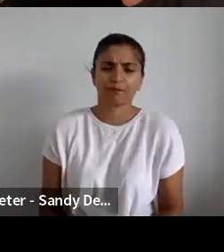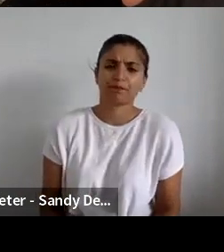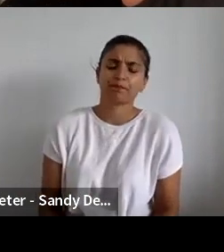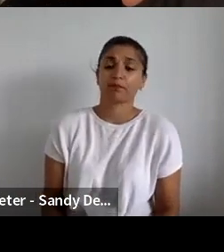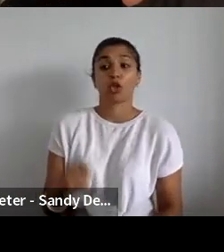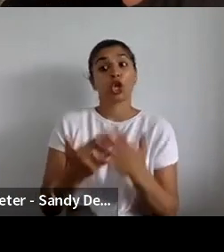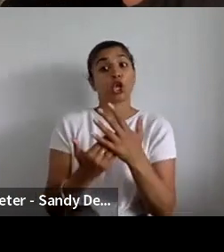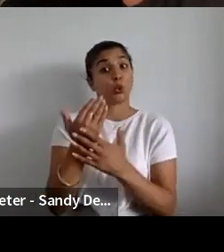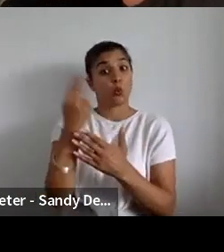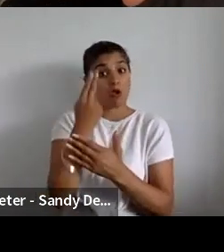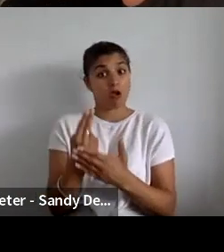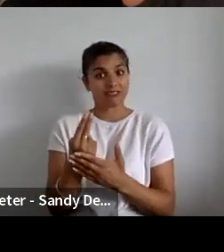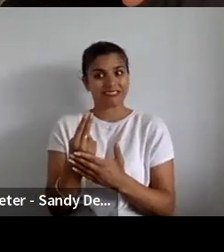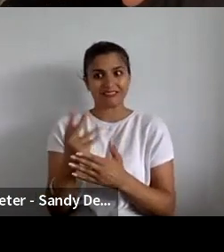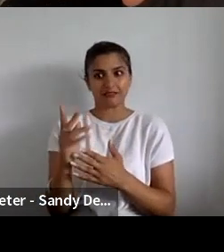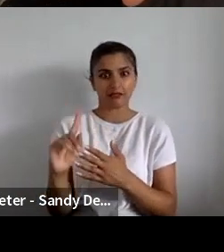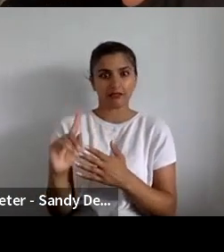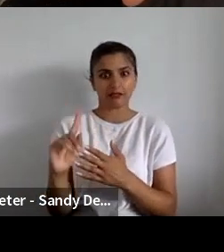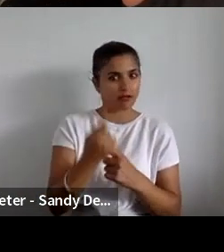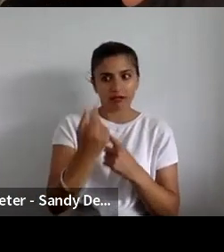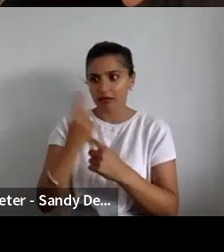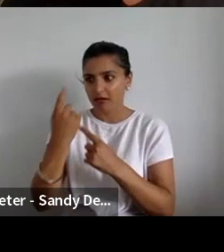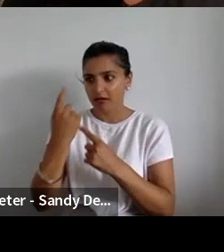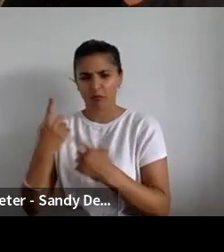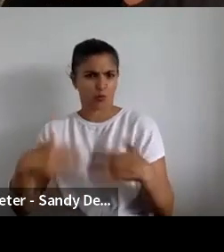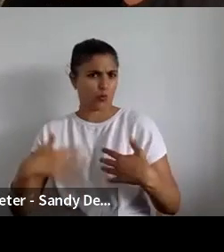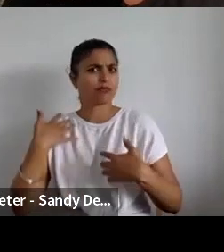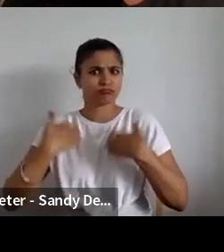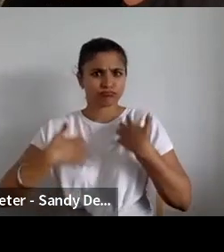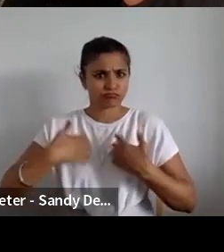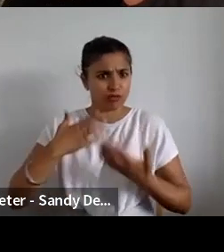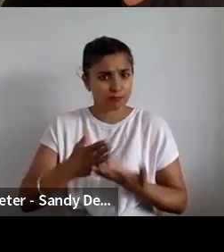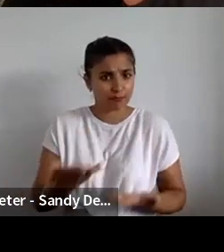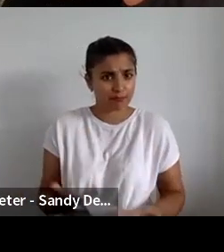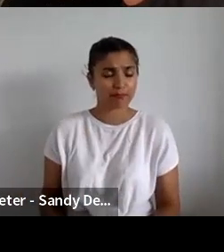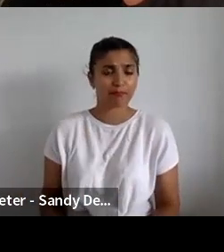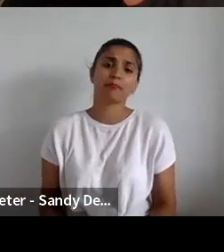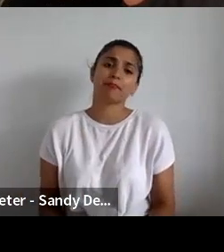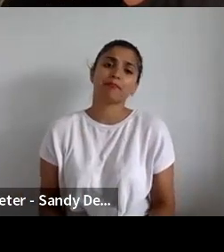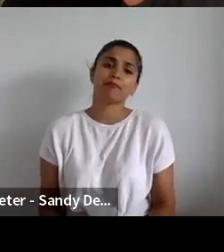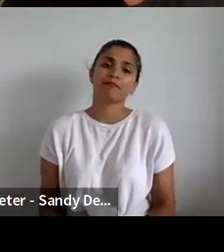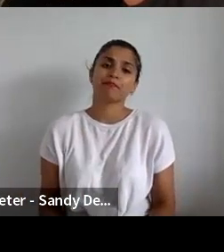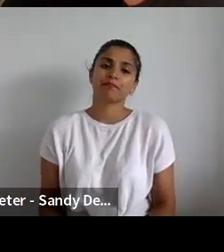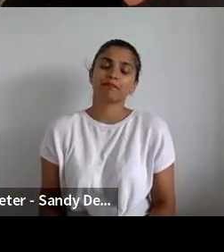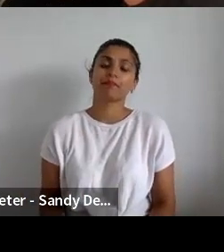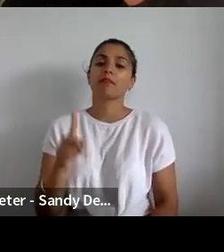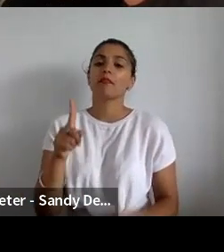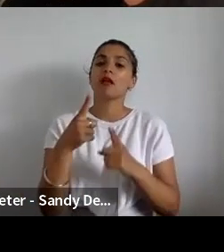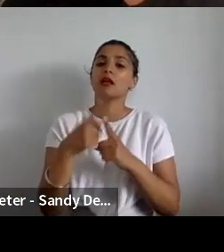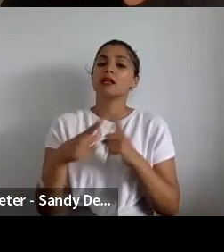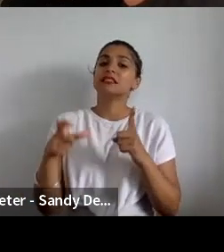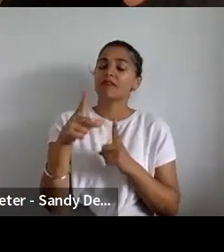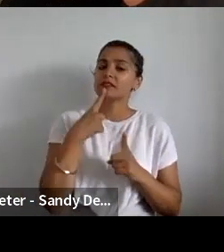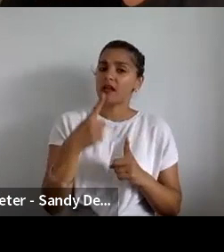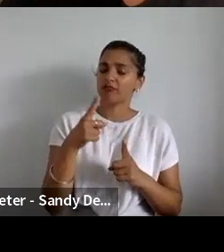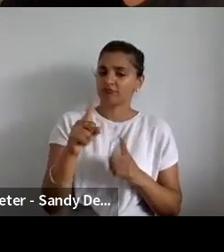through was was possibly the most exciting thing about it. And, but David you touch on that loosening of control